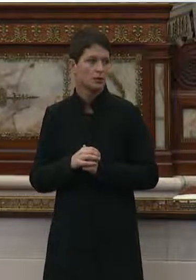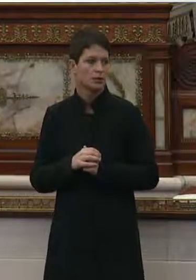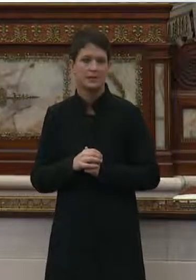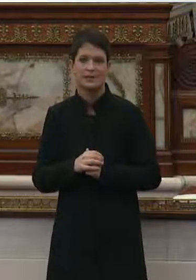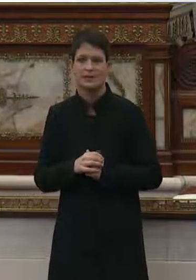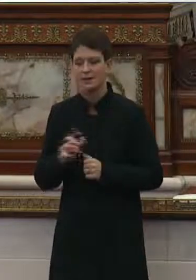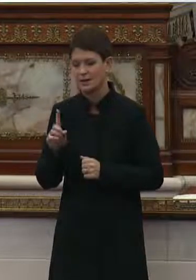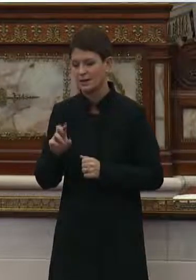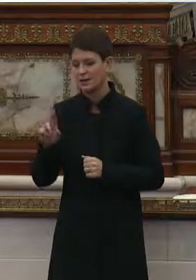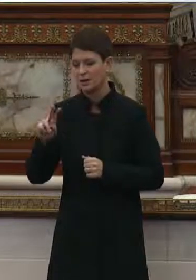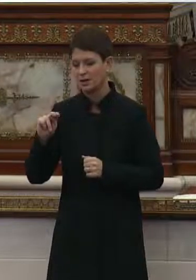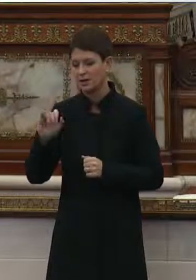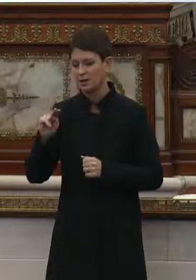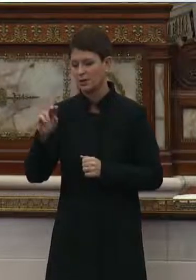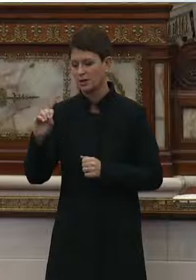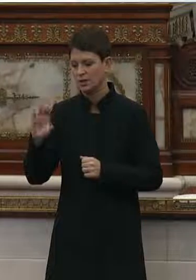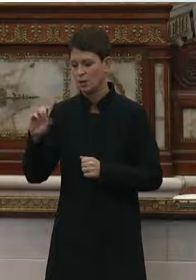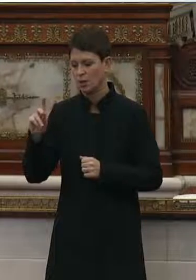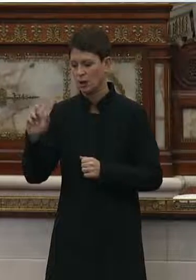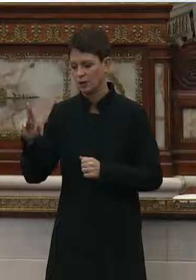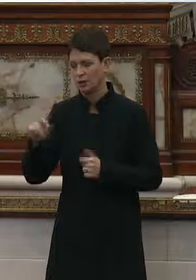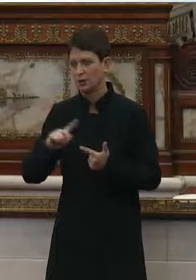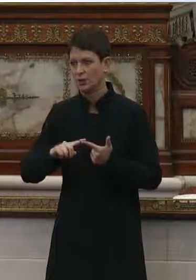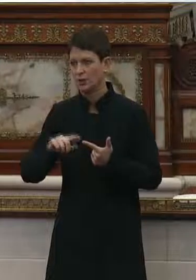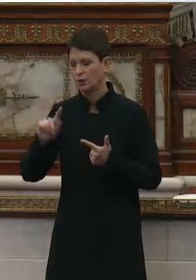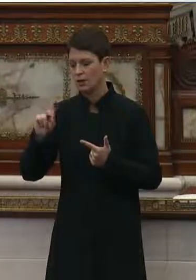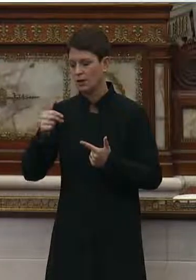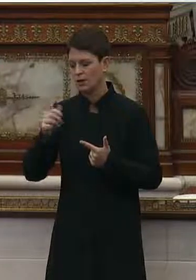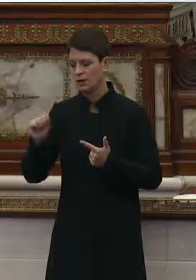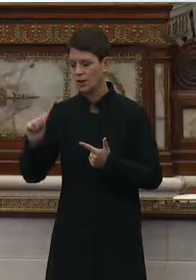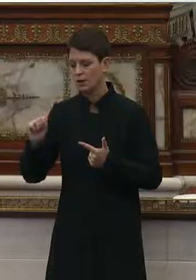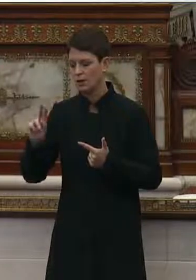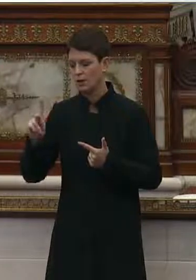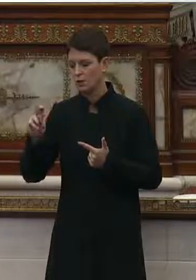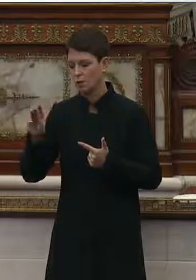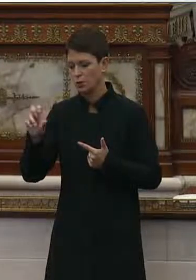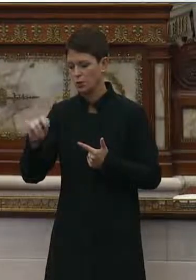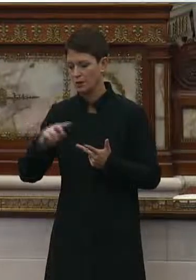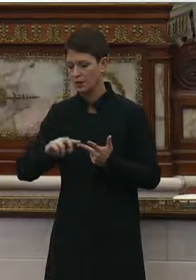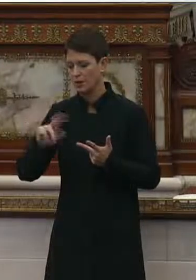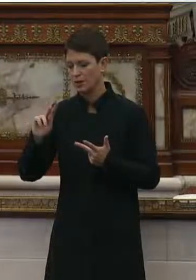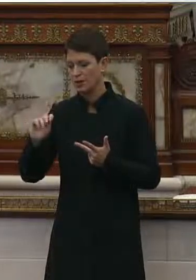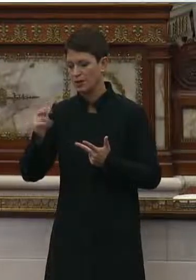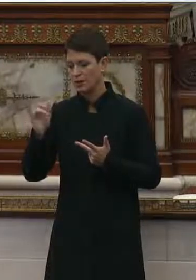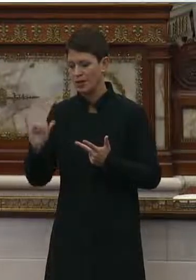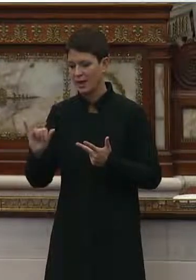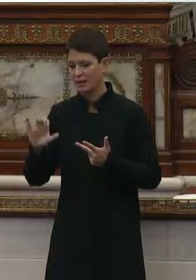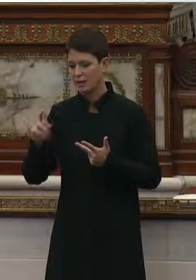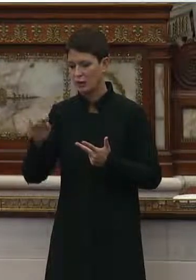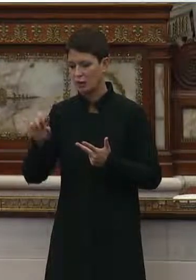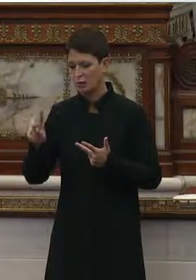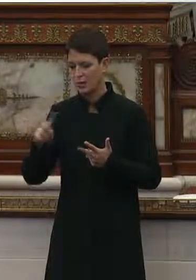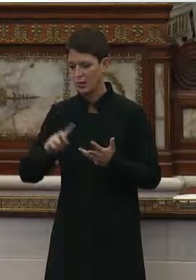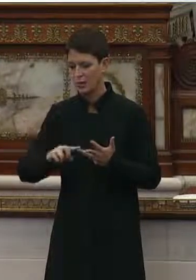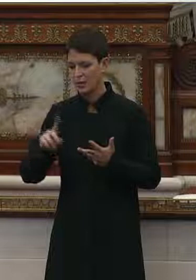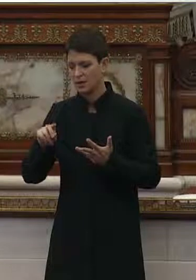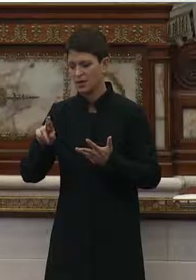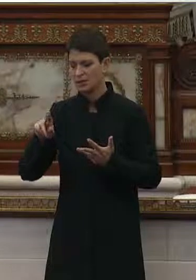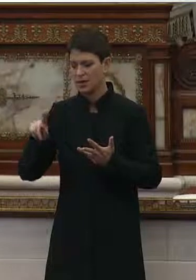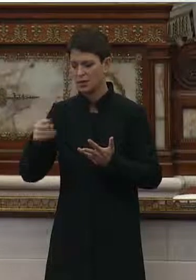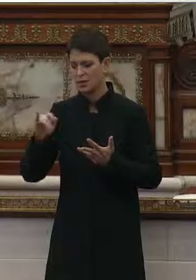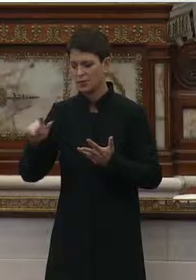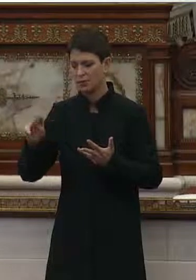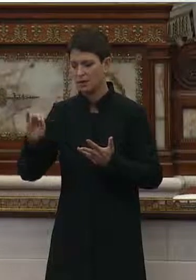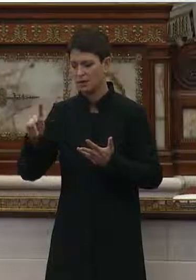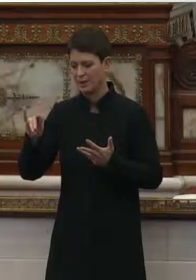Dr. Nina O'Connor, Thomas Norderman, Kathy Cubitt, Dr. Phil